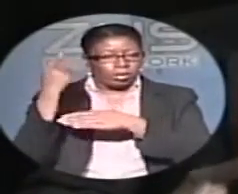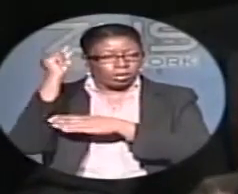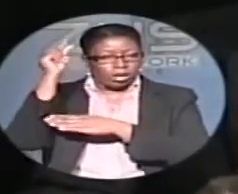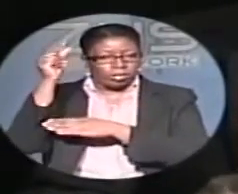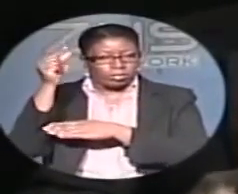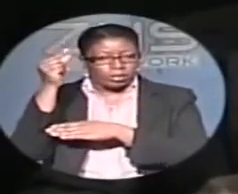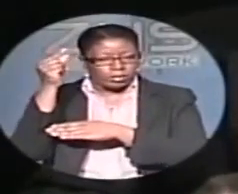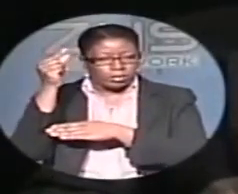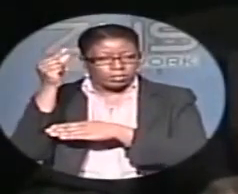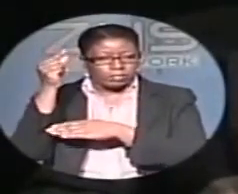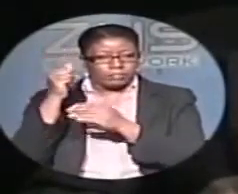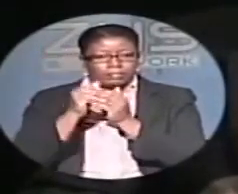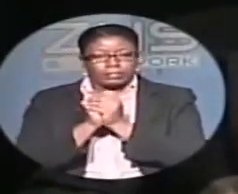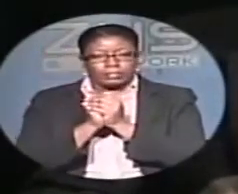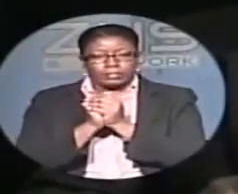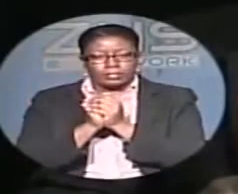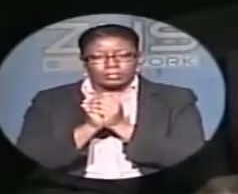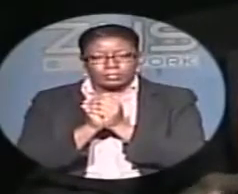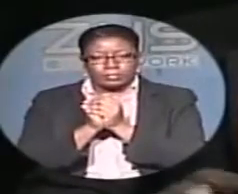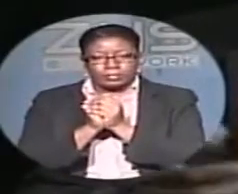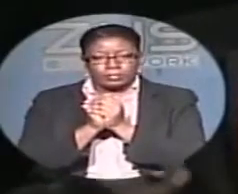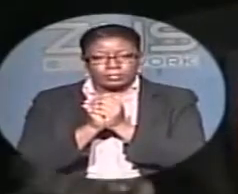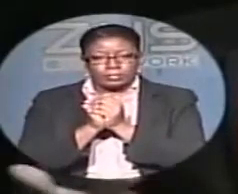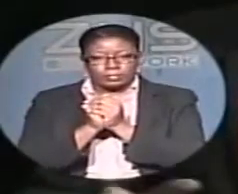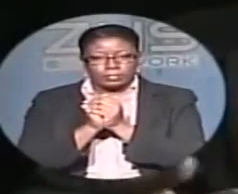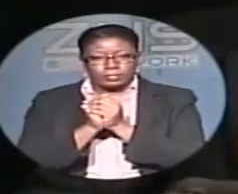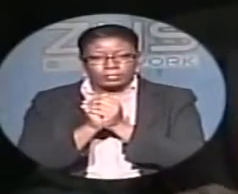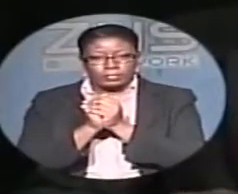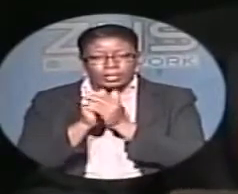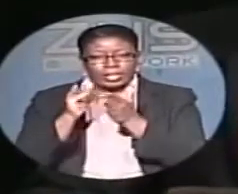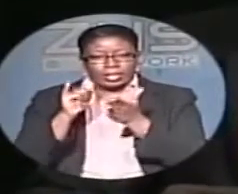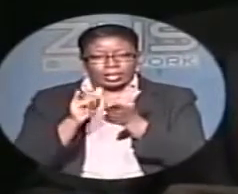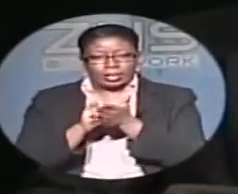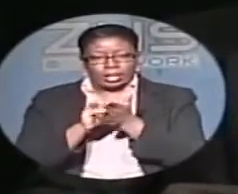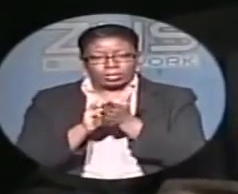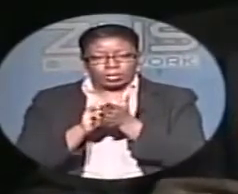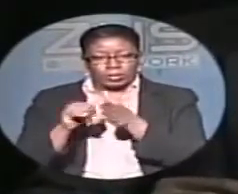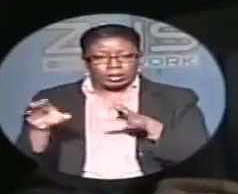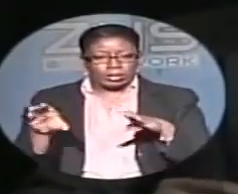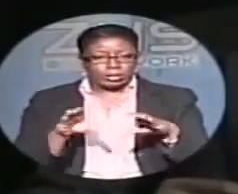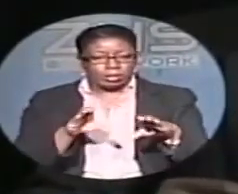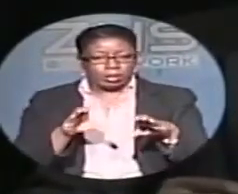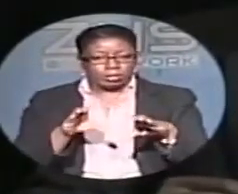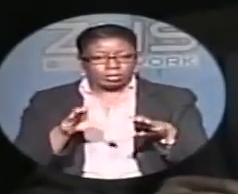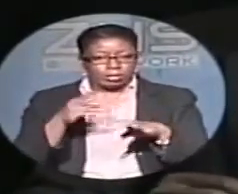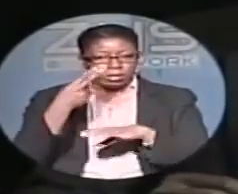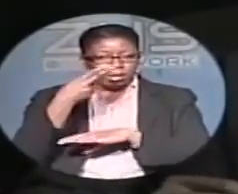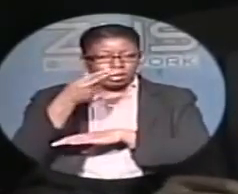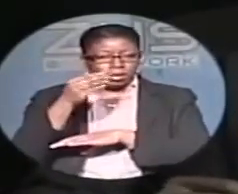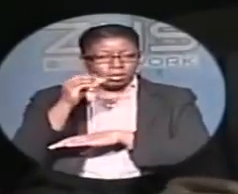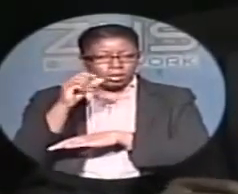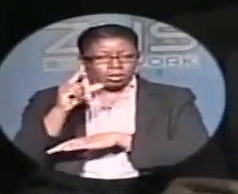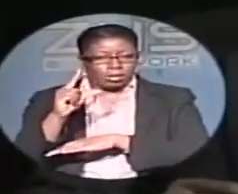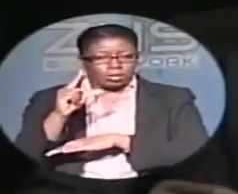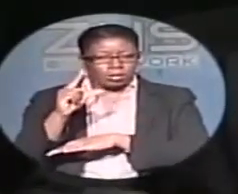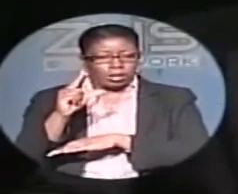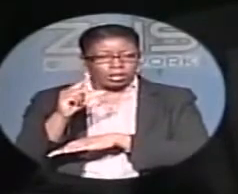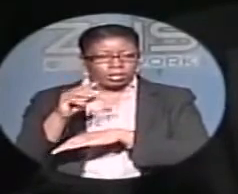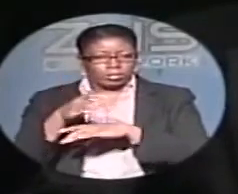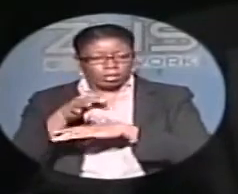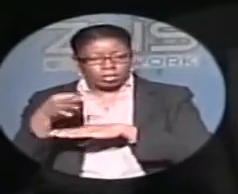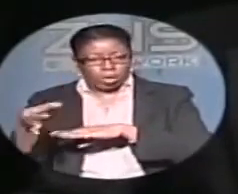the Key Salbanks Marine Park, and so that will be done. The Pogstai area off of Inagua